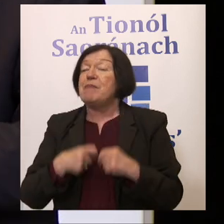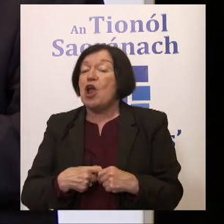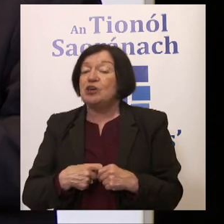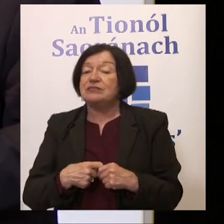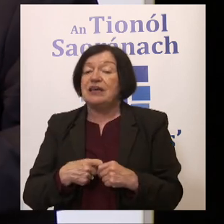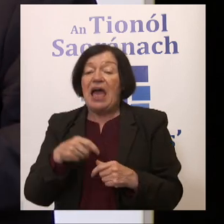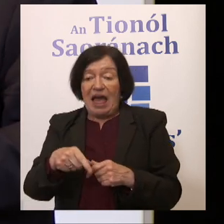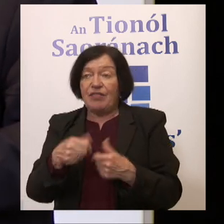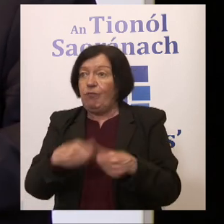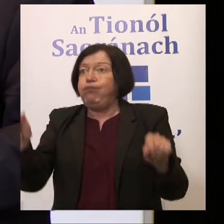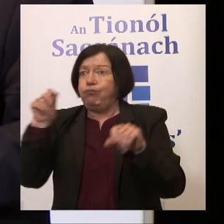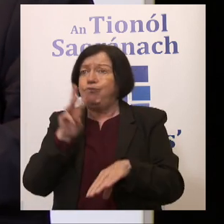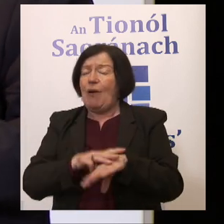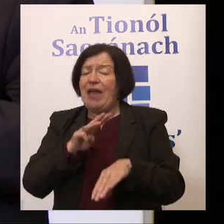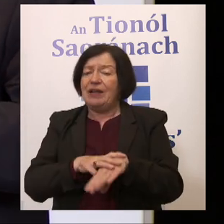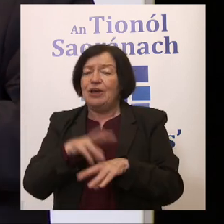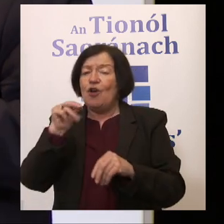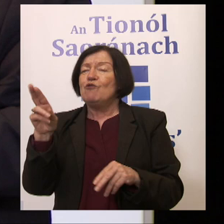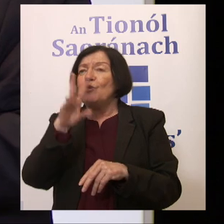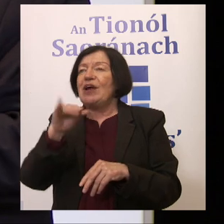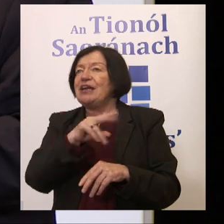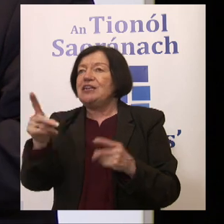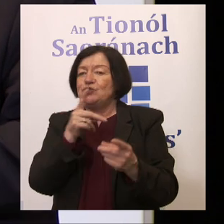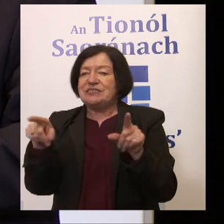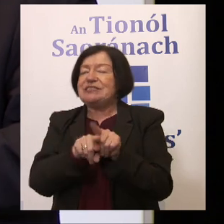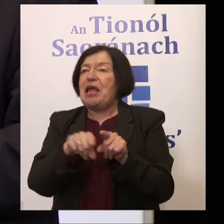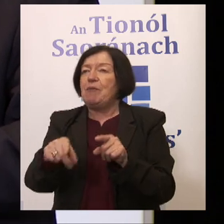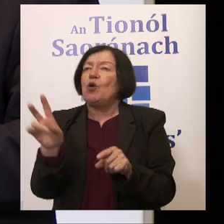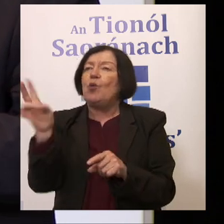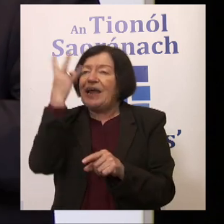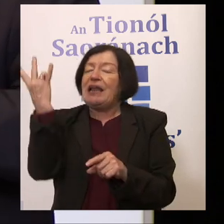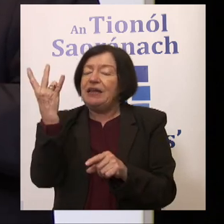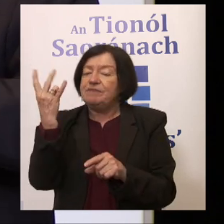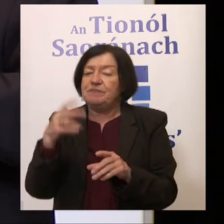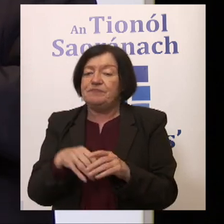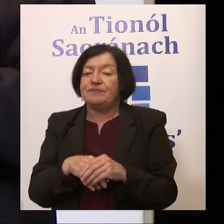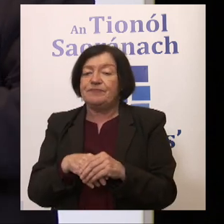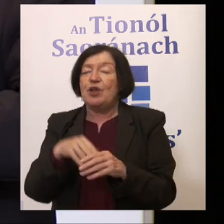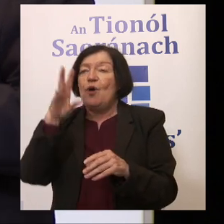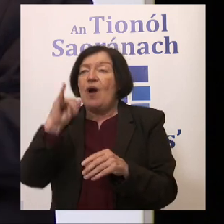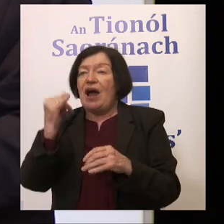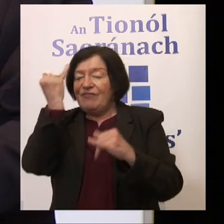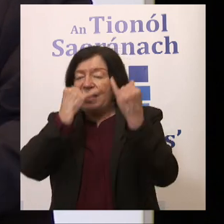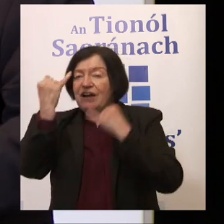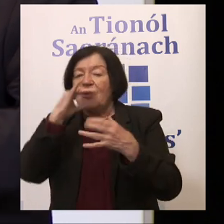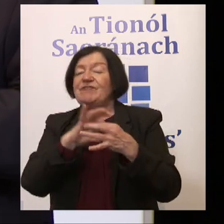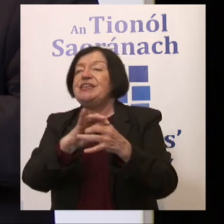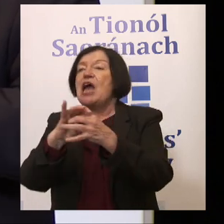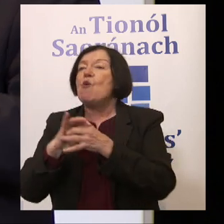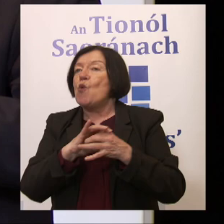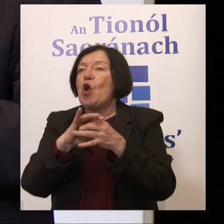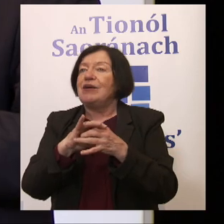And they worked really well. And there's no reason why you couldn't do something like that very quickly. And why the idea of networking